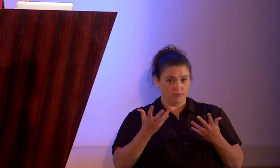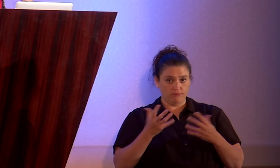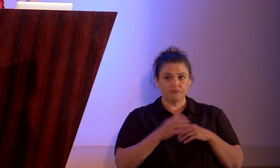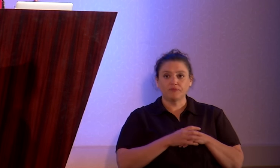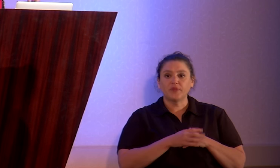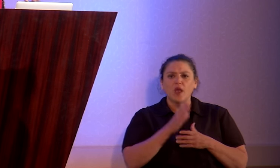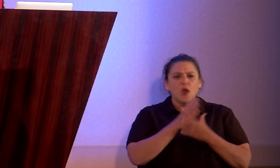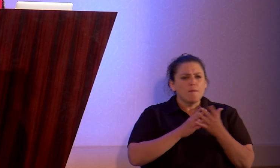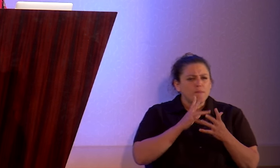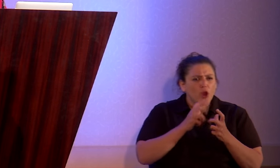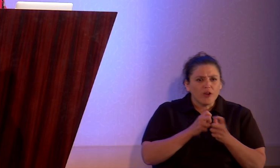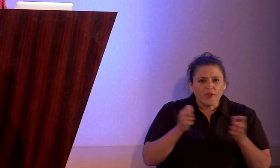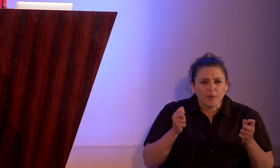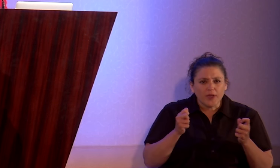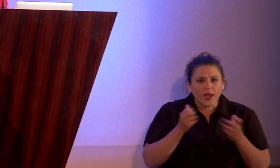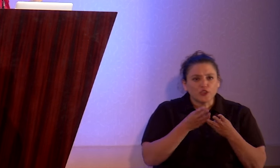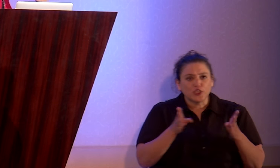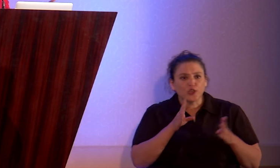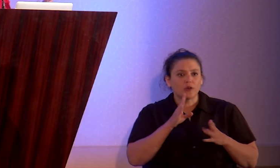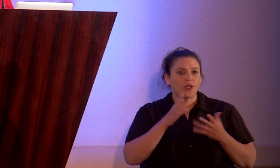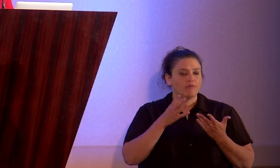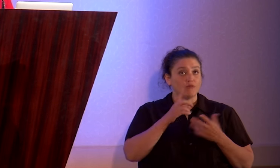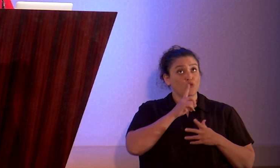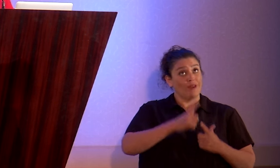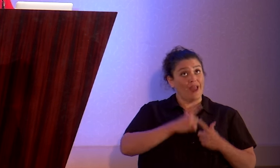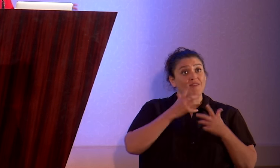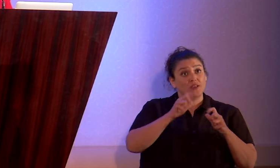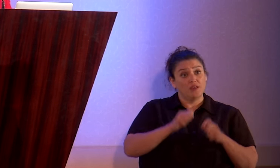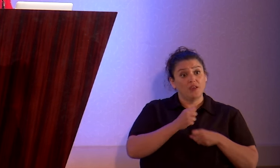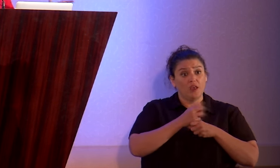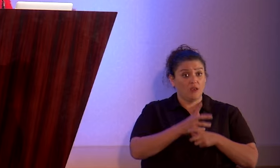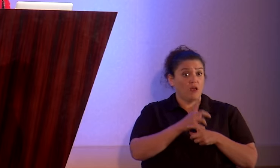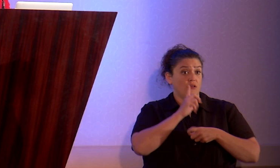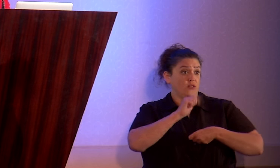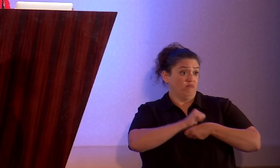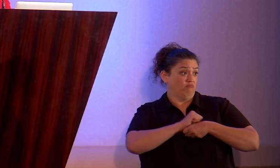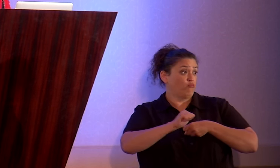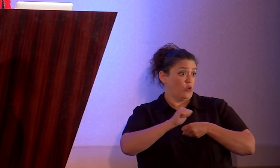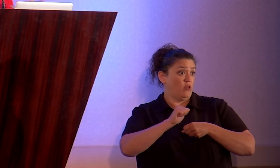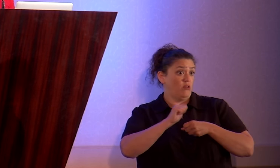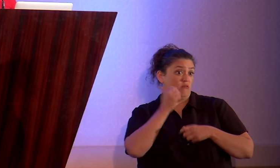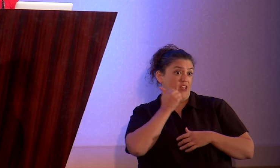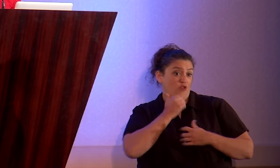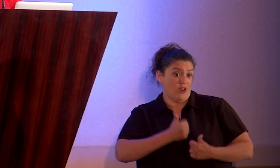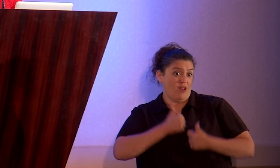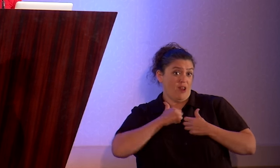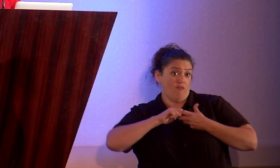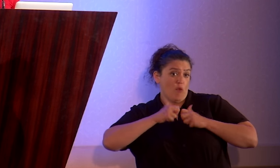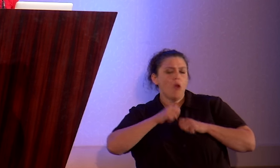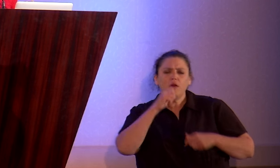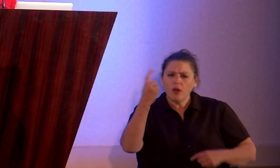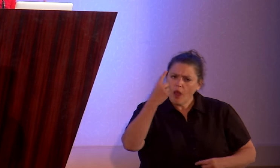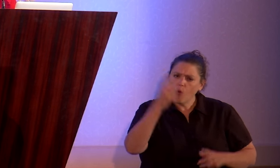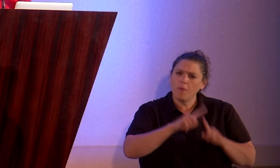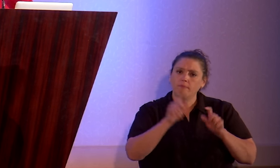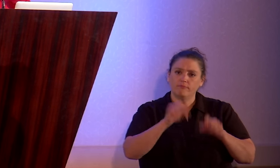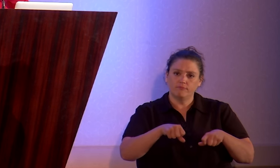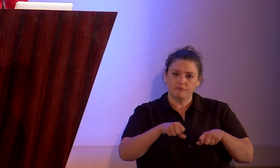as coming out generally is, the reality is that it can create real practical problems. It doesn't always, but it can.